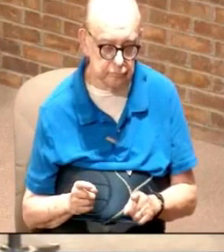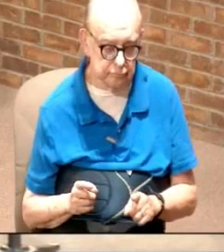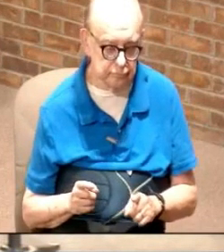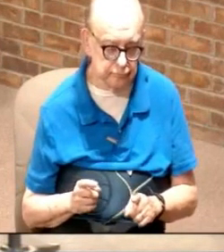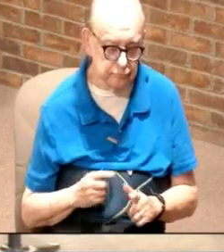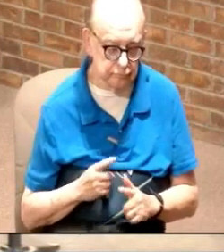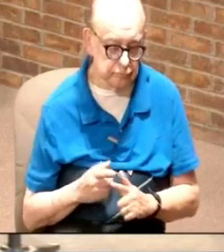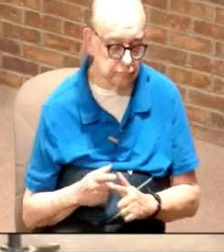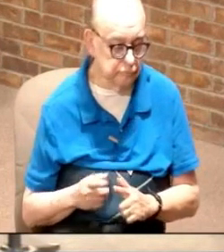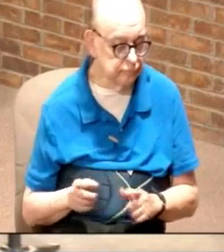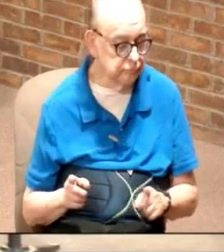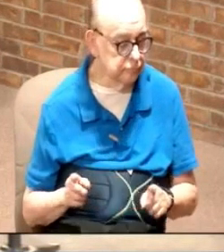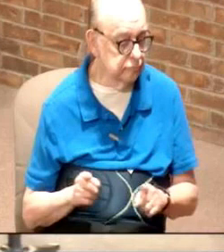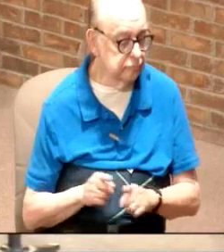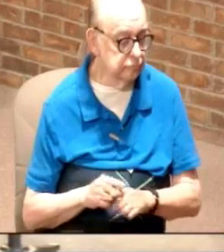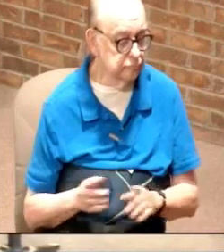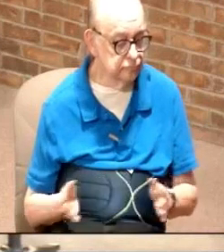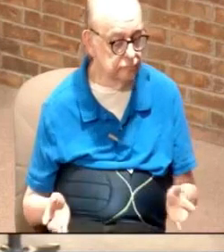and then it's like